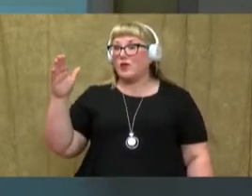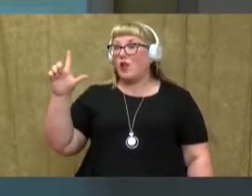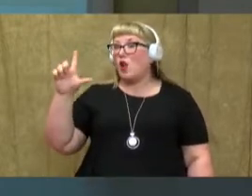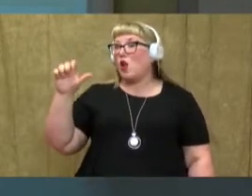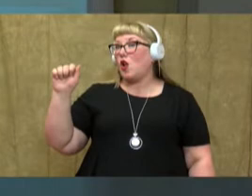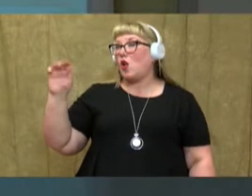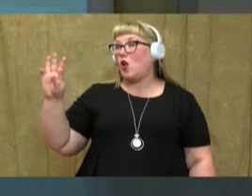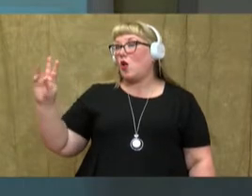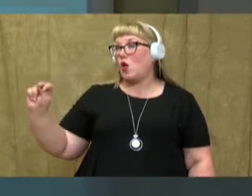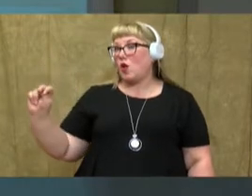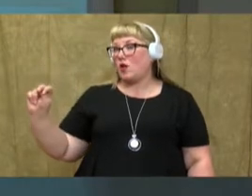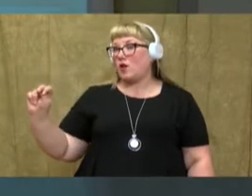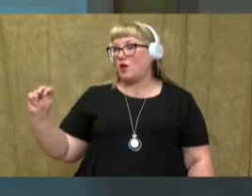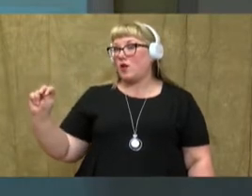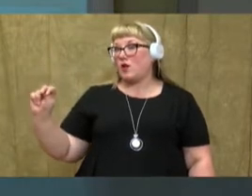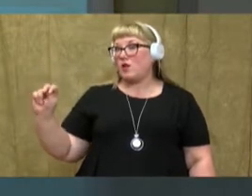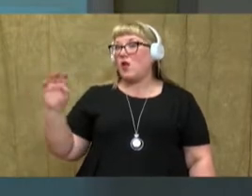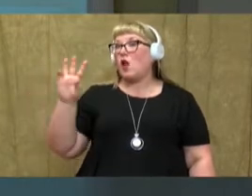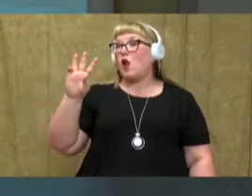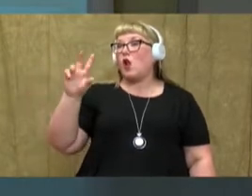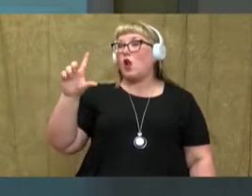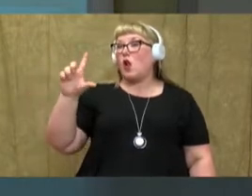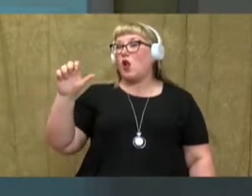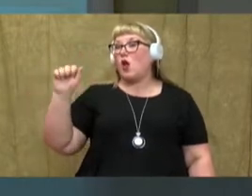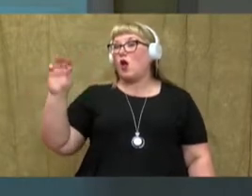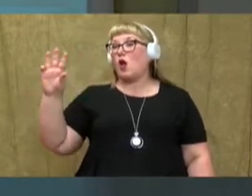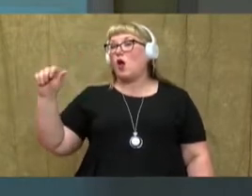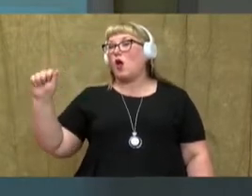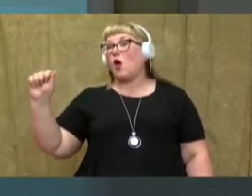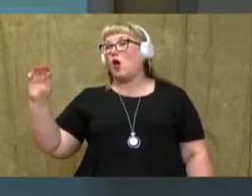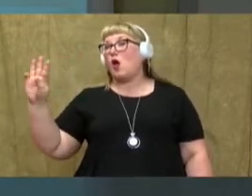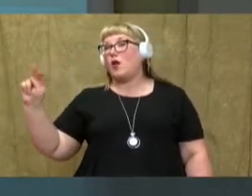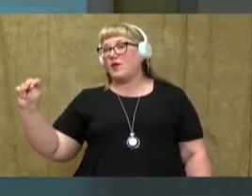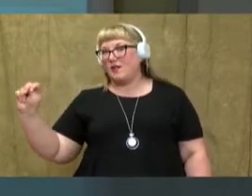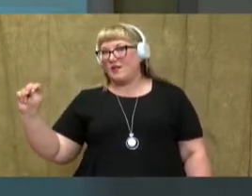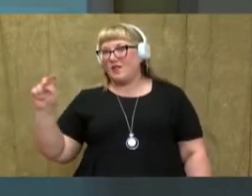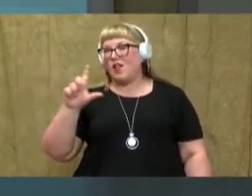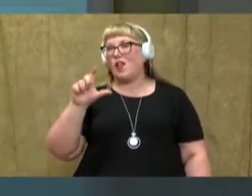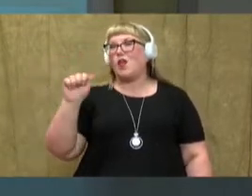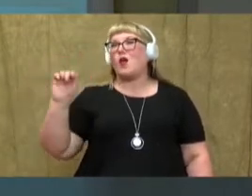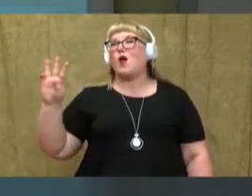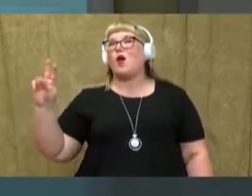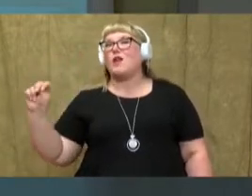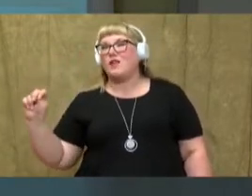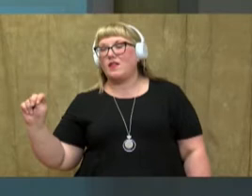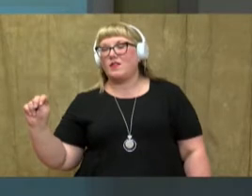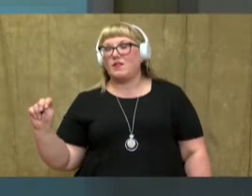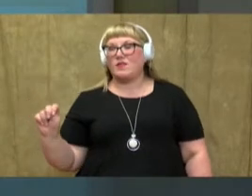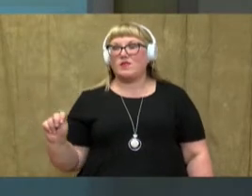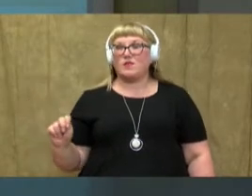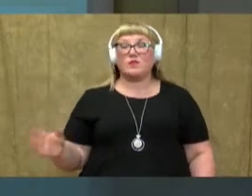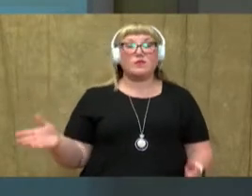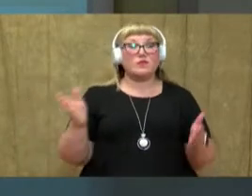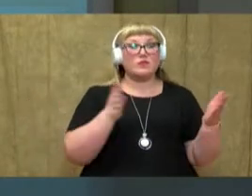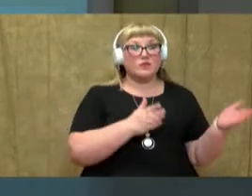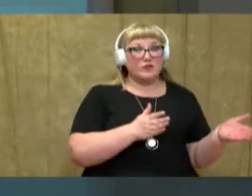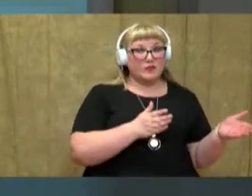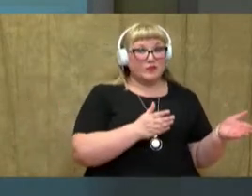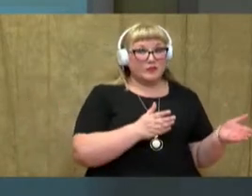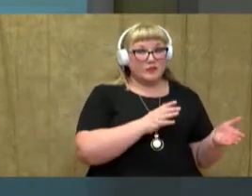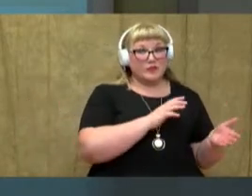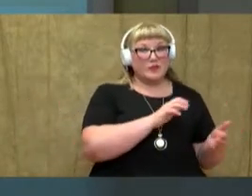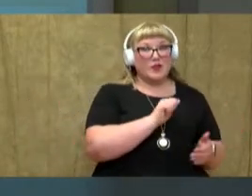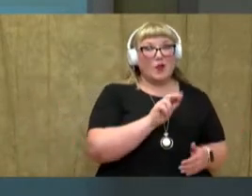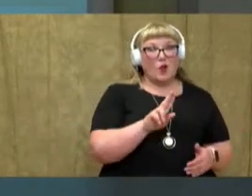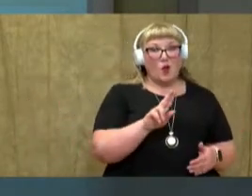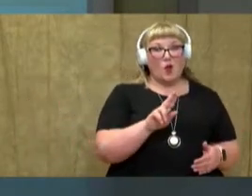says aww, blend, ul-on, lawn. A